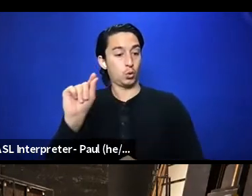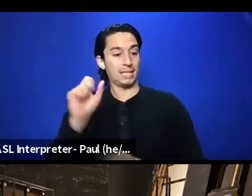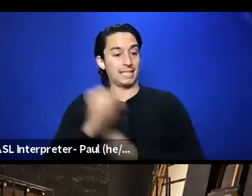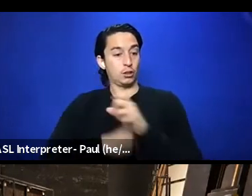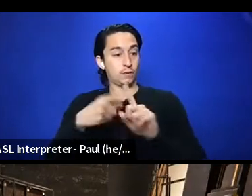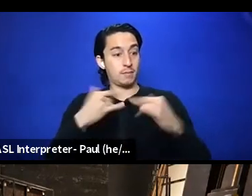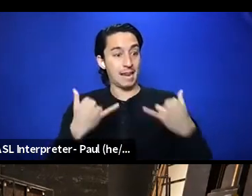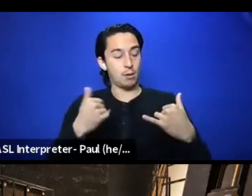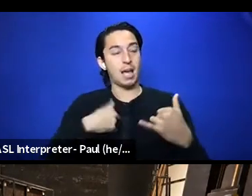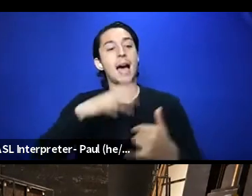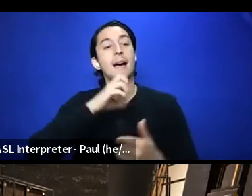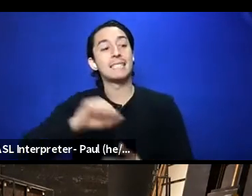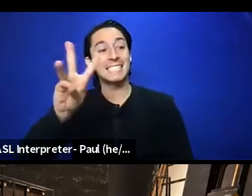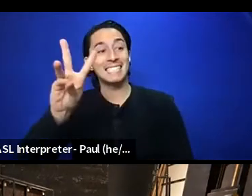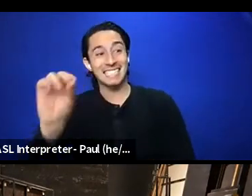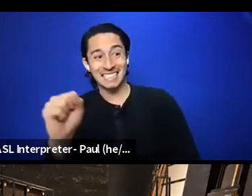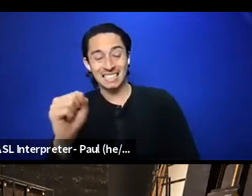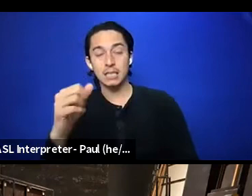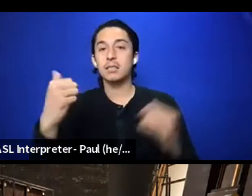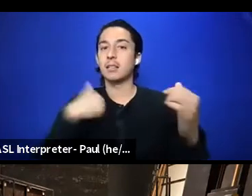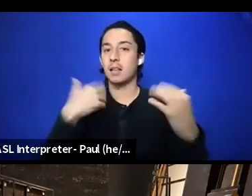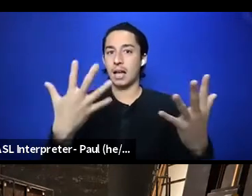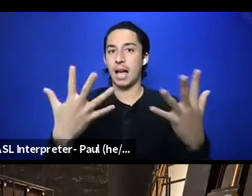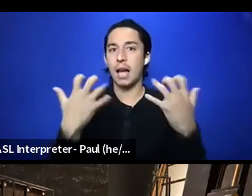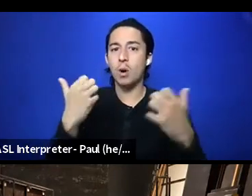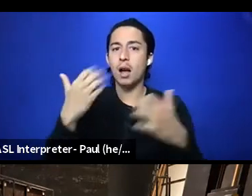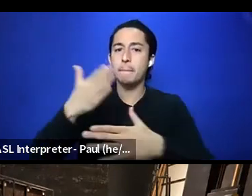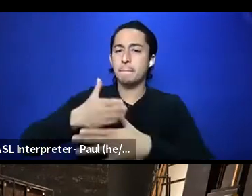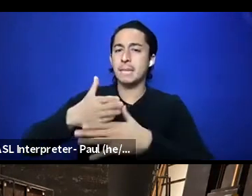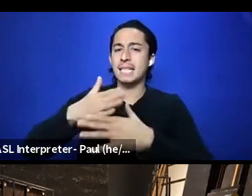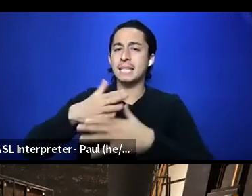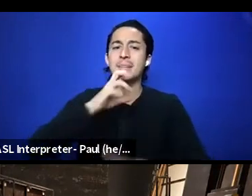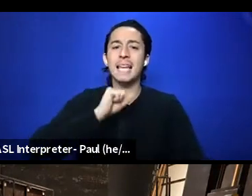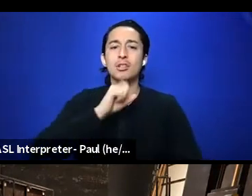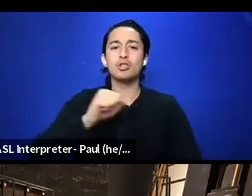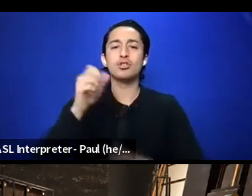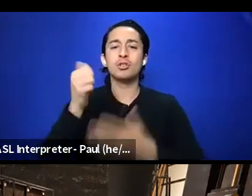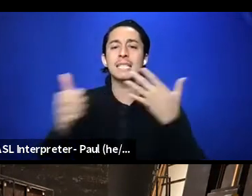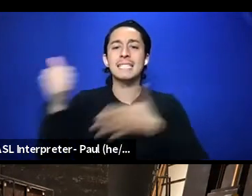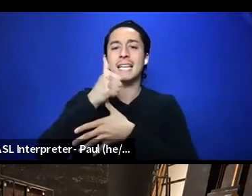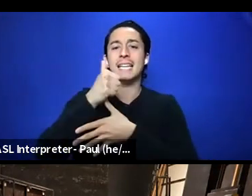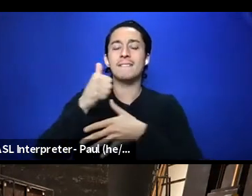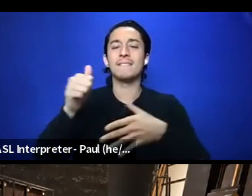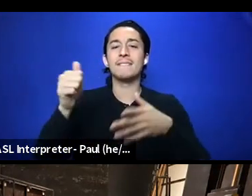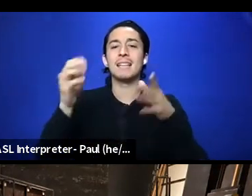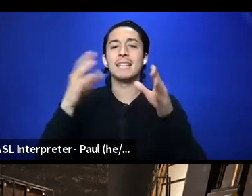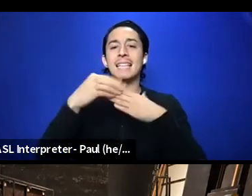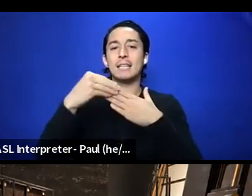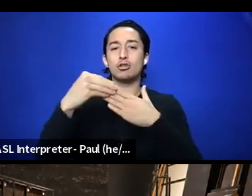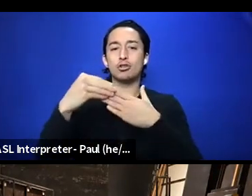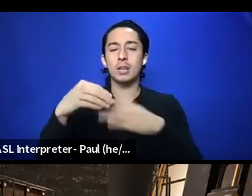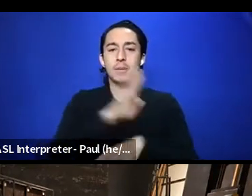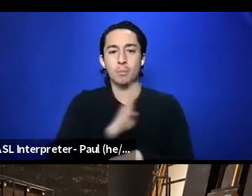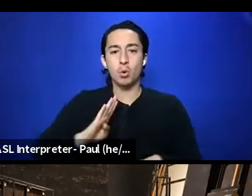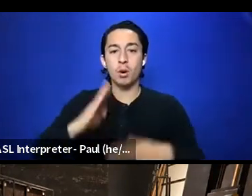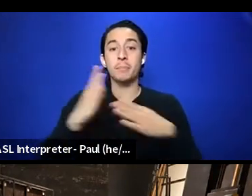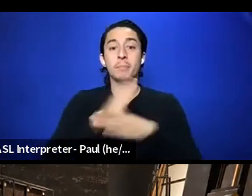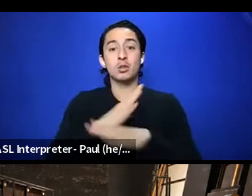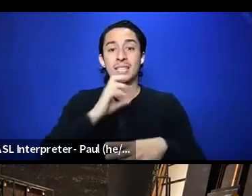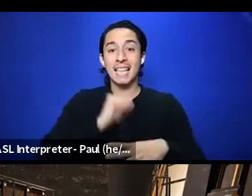I want you to be, I want the average, median age of executive leadership, the ones who report to the board to be between the age of